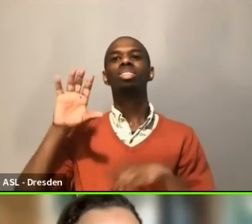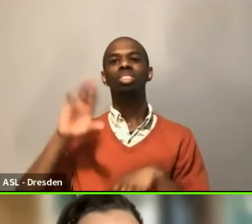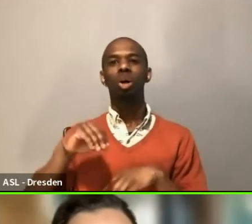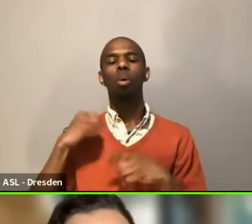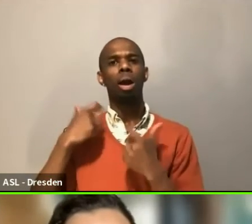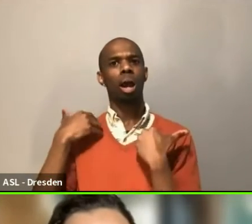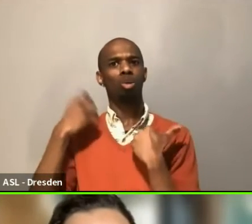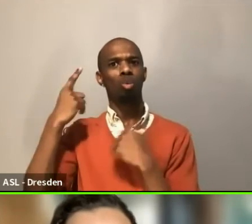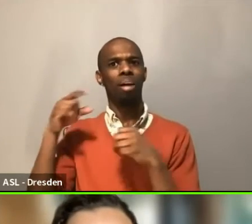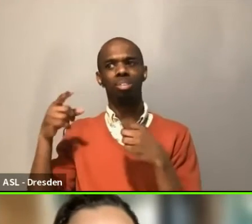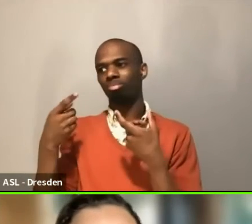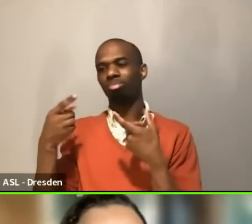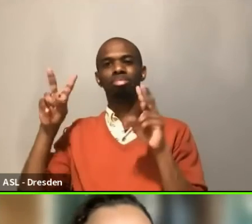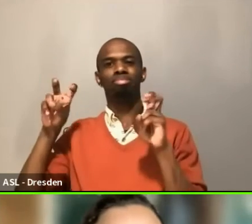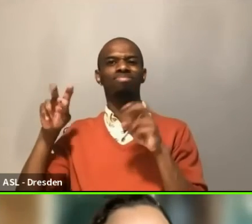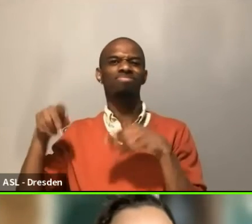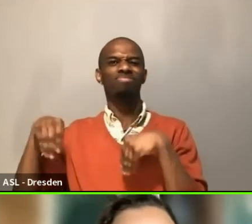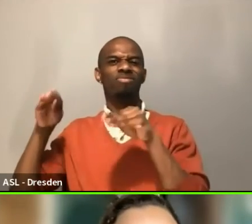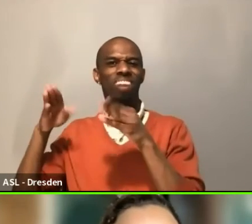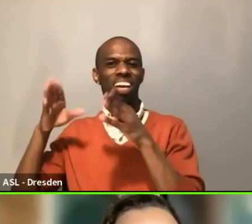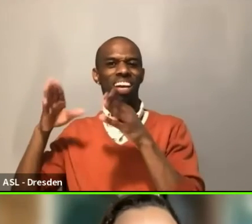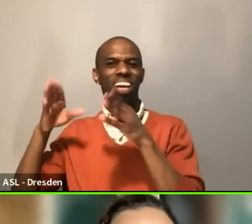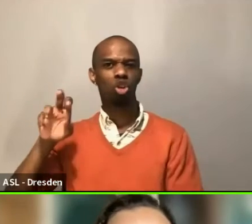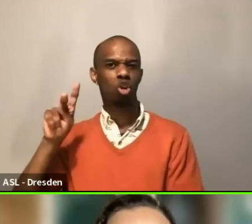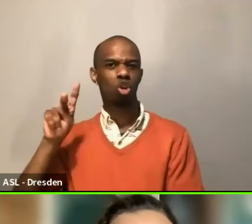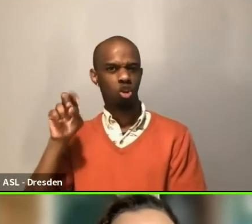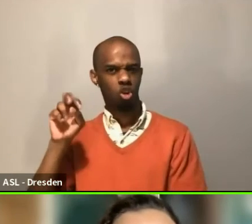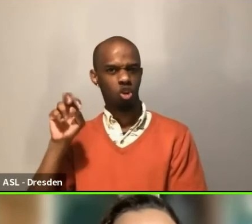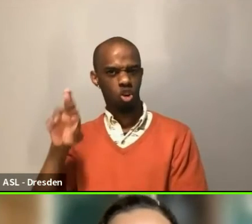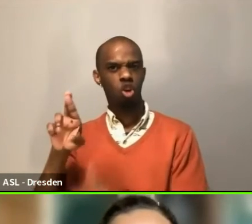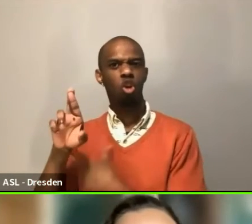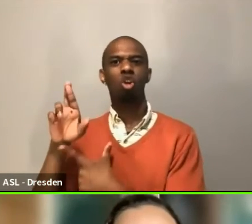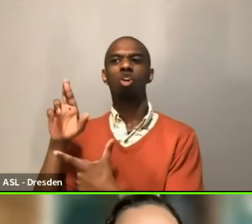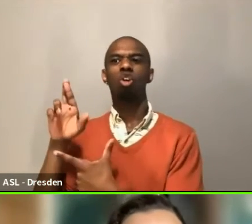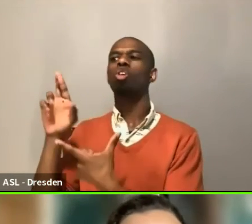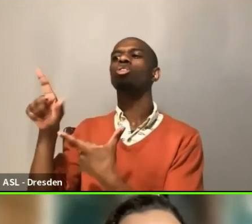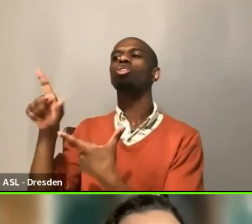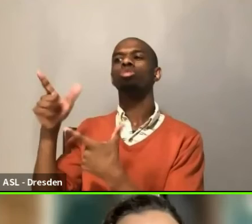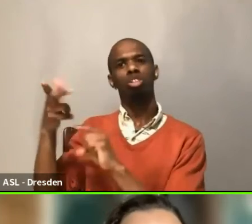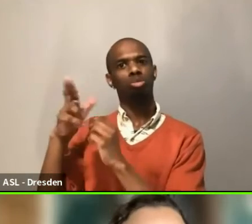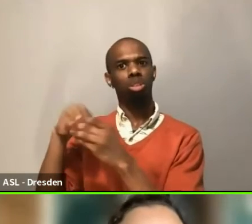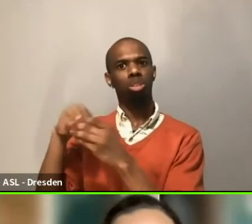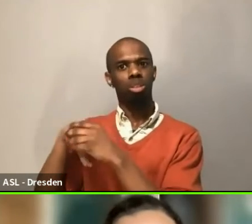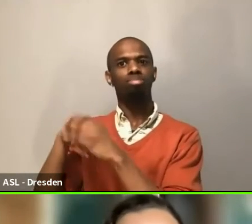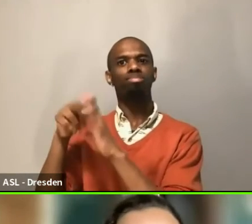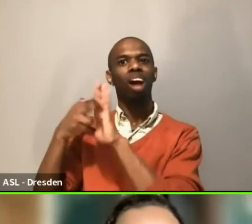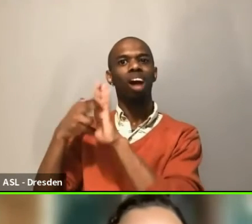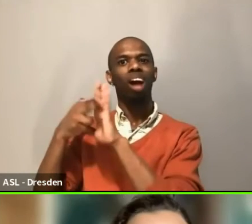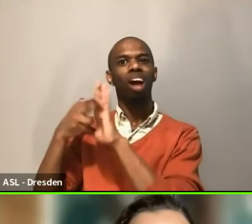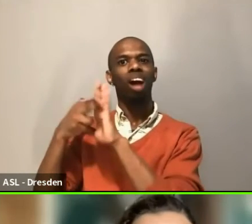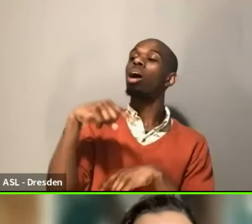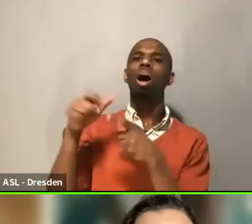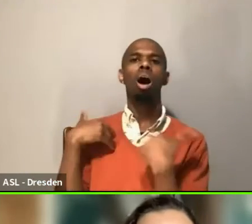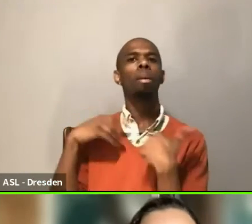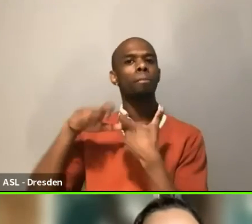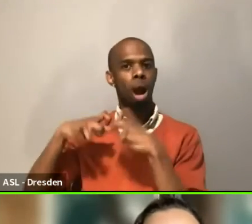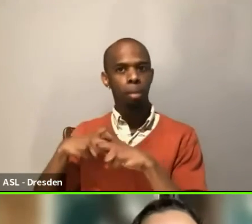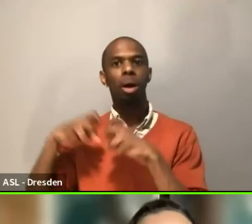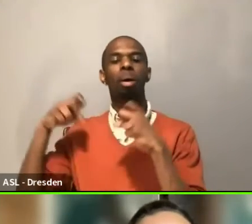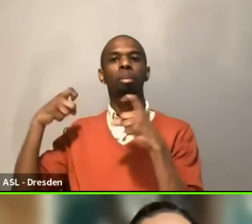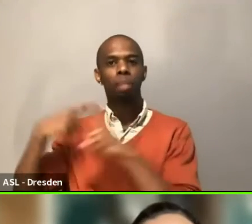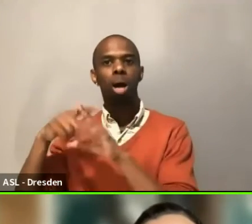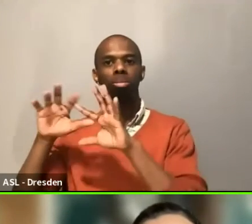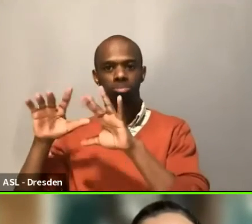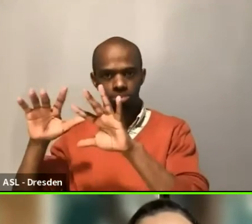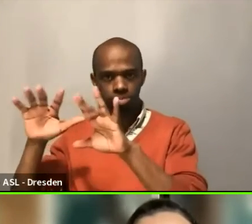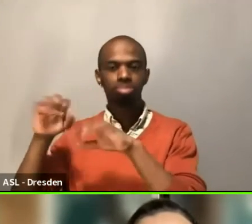how, how we made it happen, you know, but obviously you want to make sure you're not jeopardizing your nonprofit status, all of those things. So